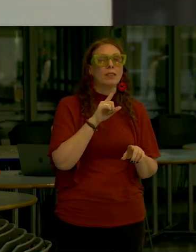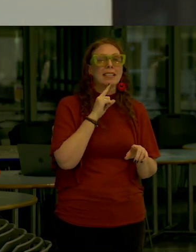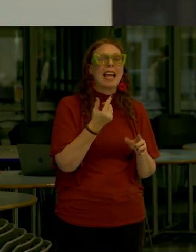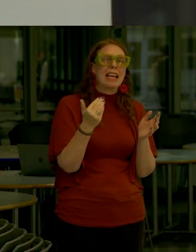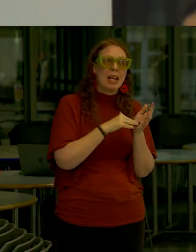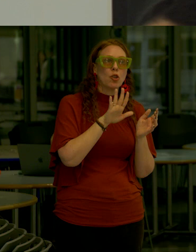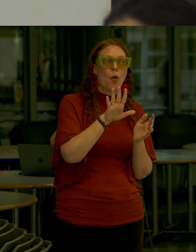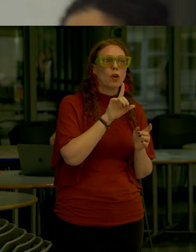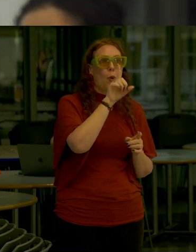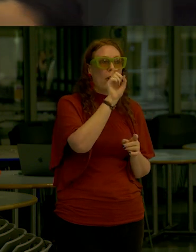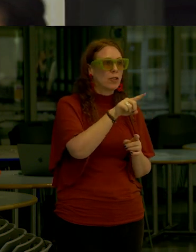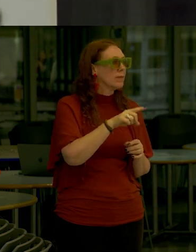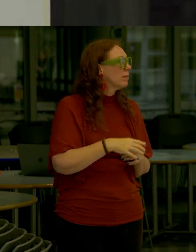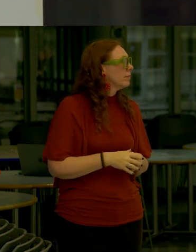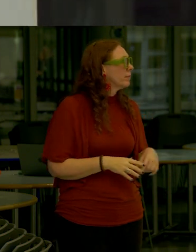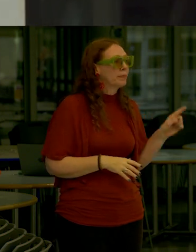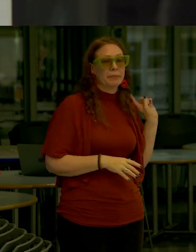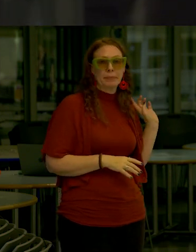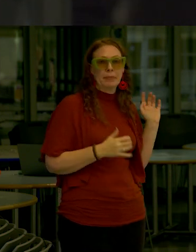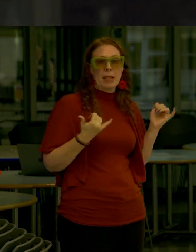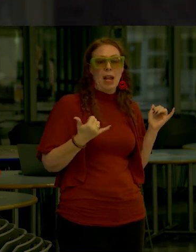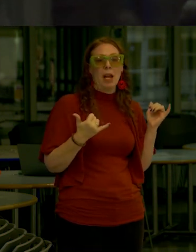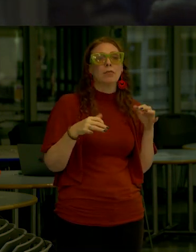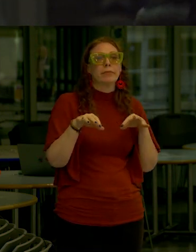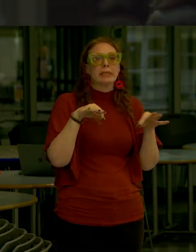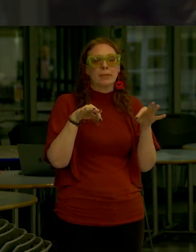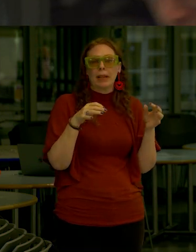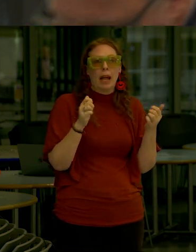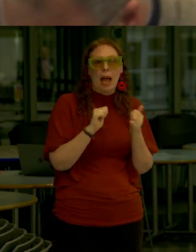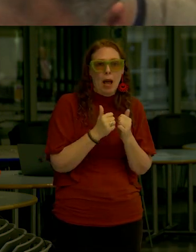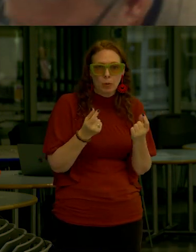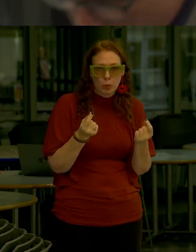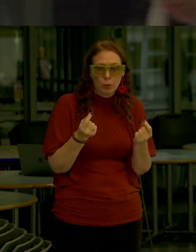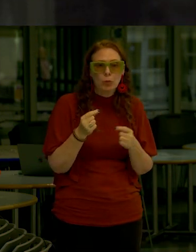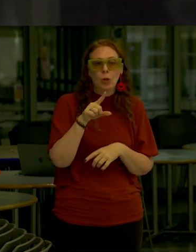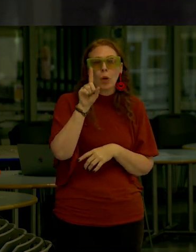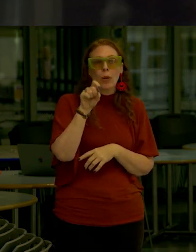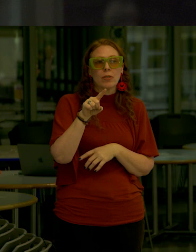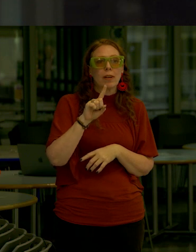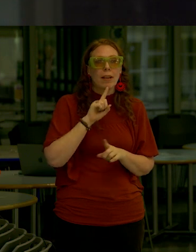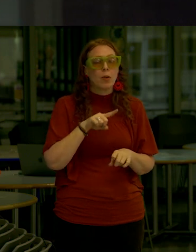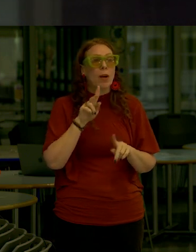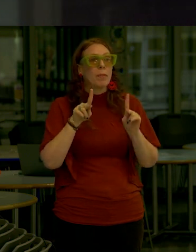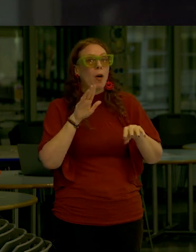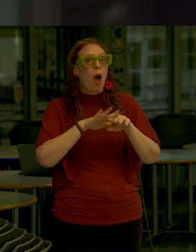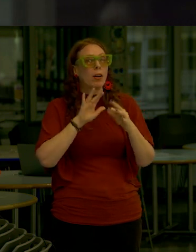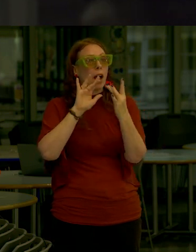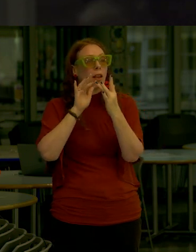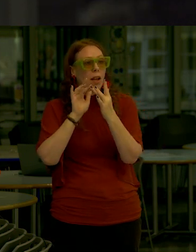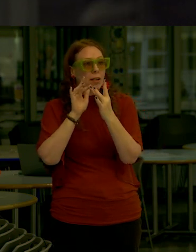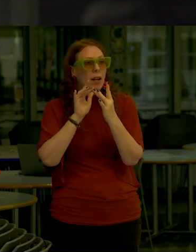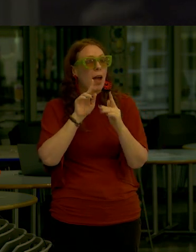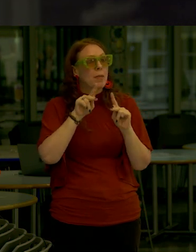okay so I just want to go over again what we're going to do here we have folks online and we have